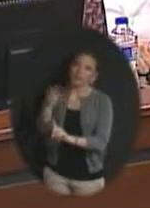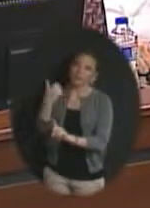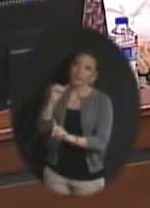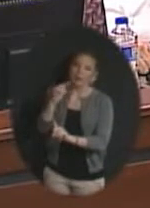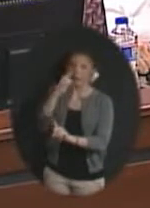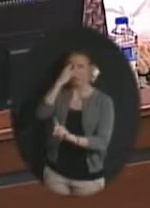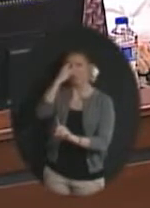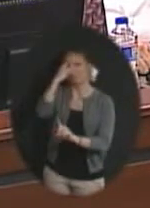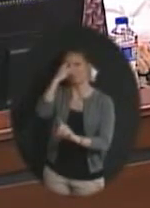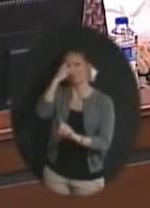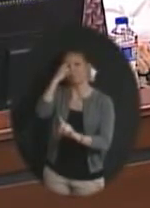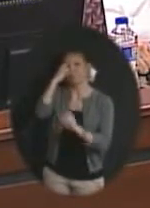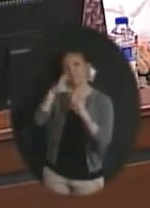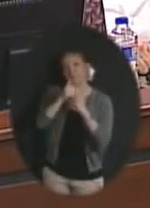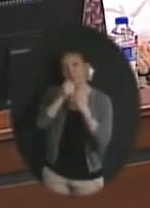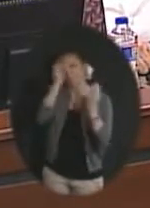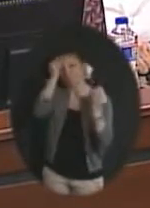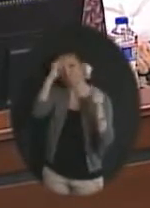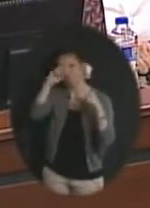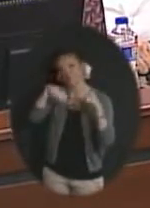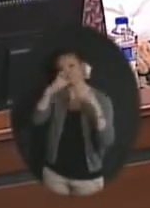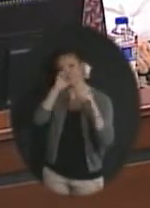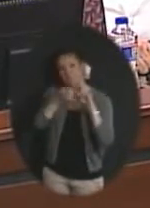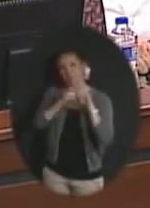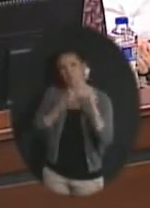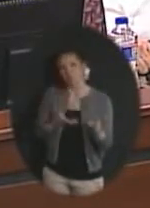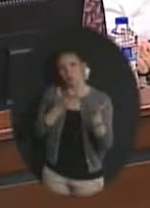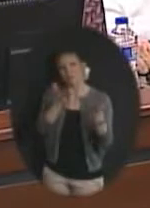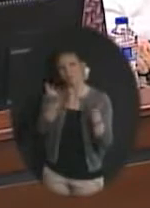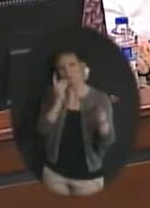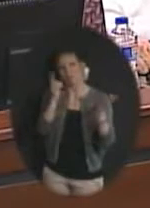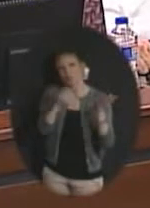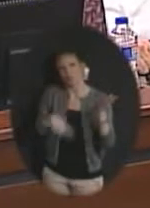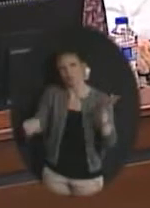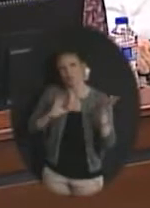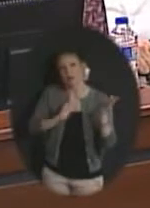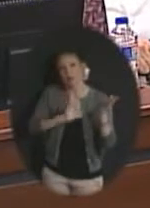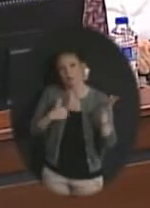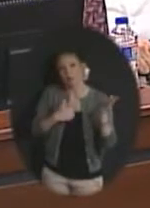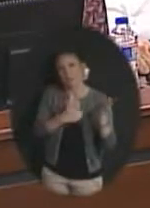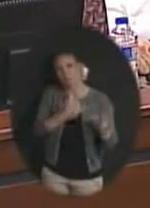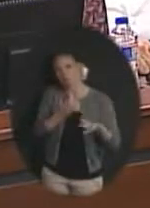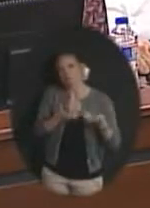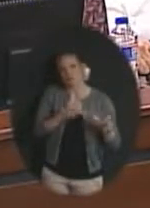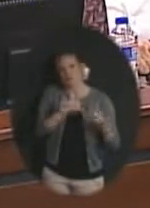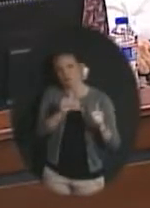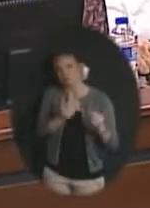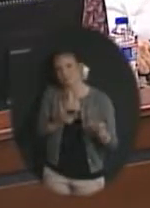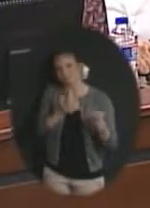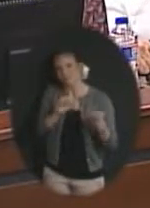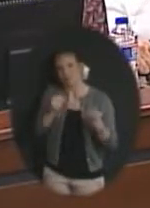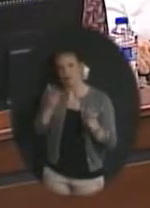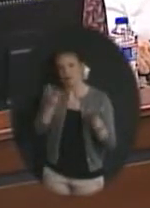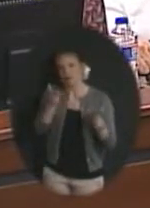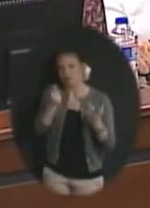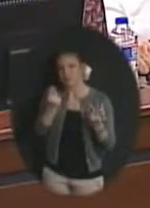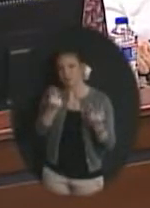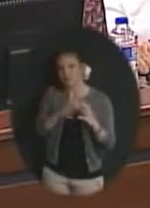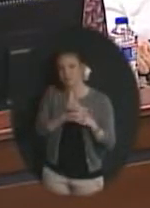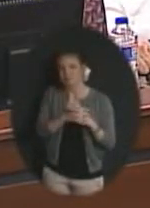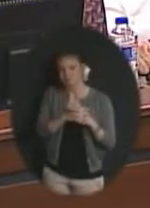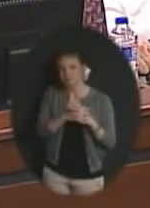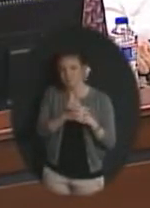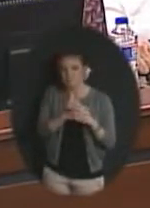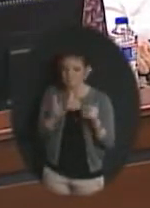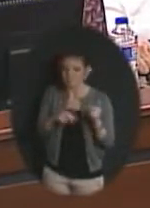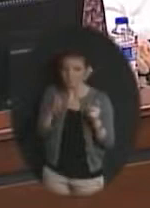other ways of delivering services to the members of our association should we be looking at and pursuing and as